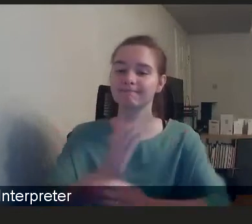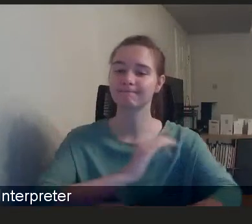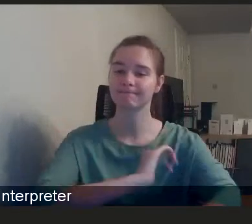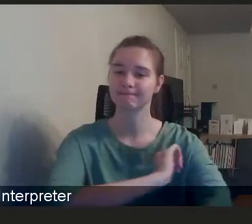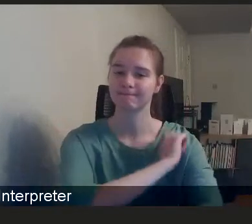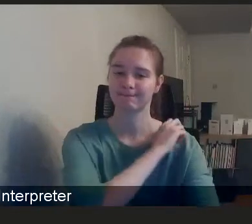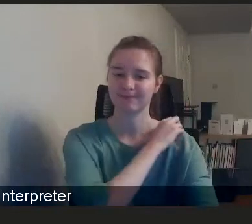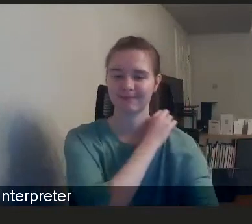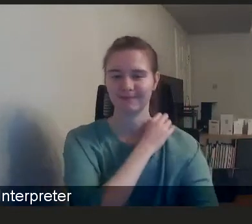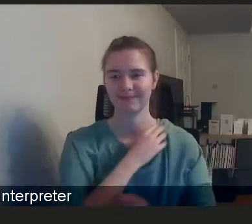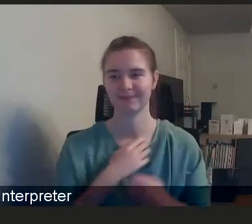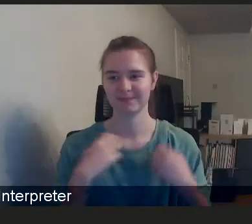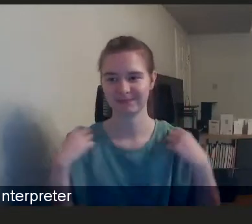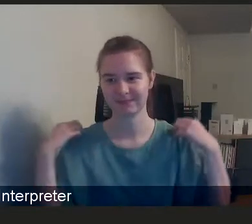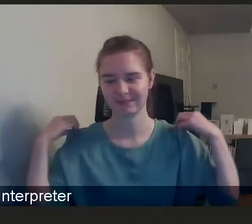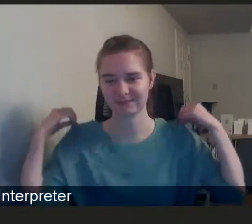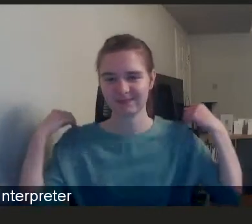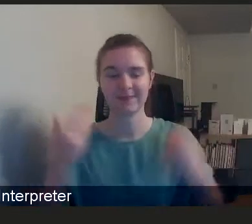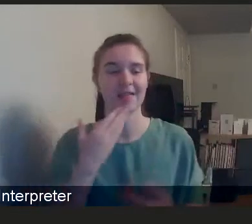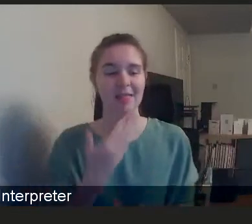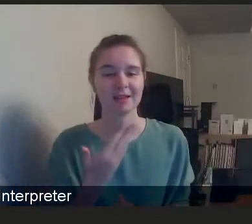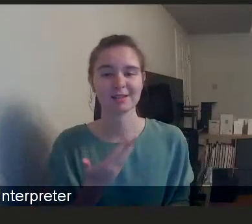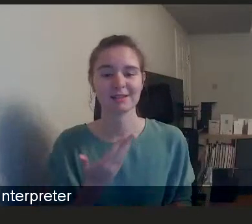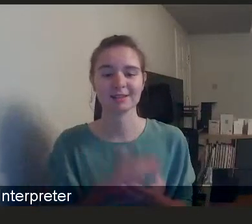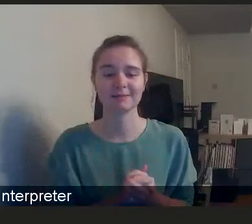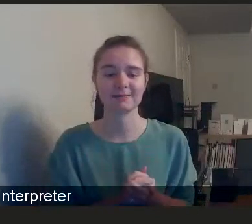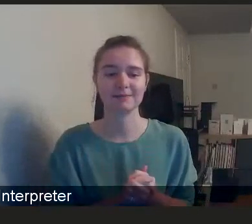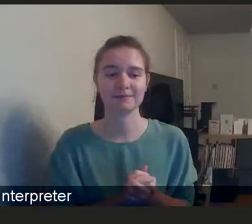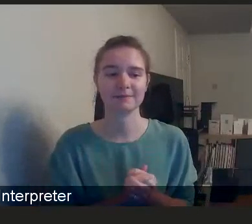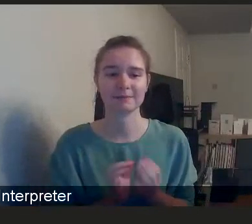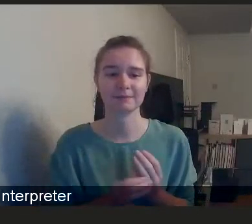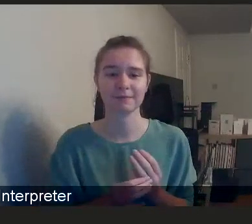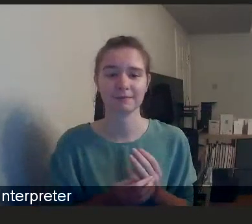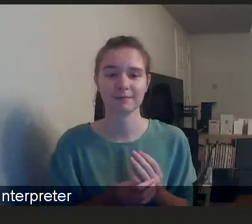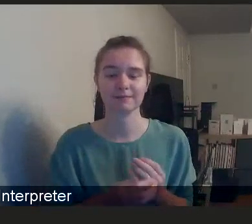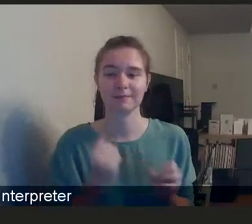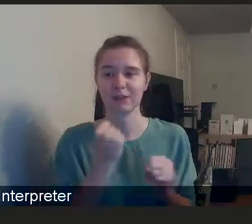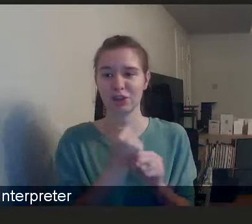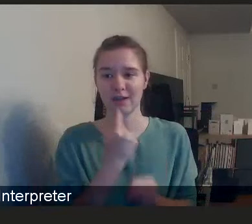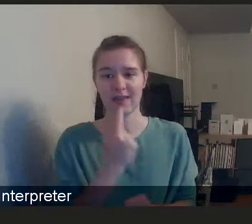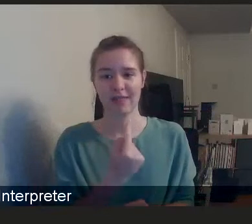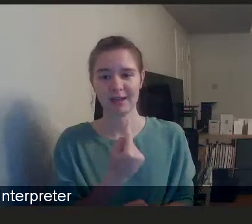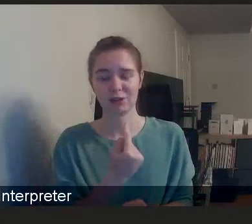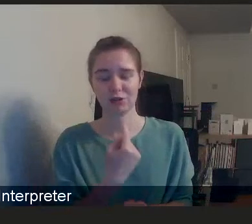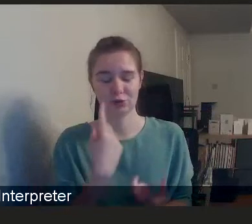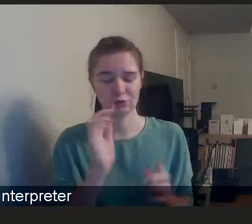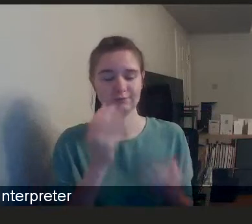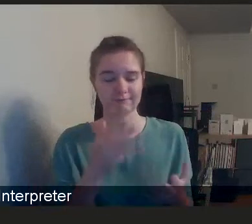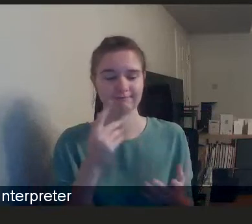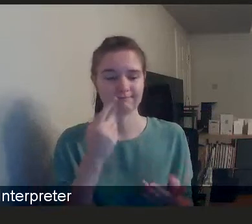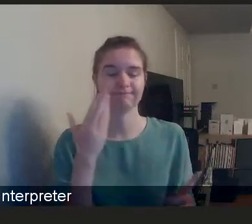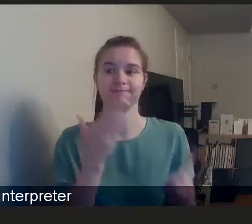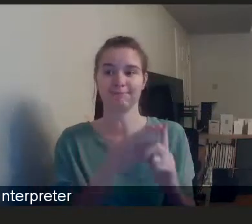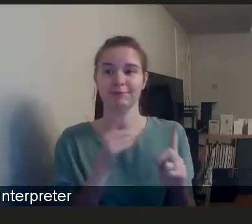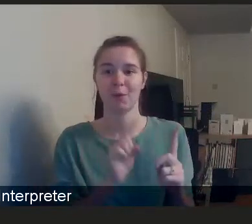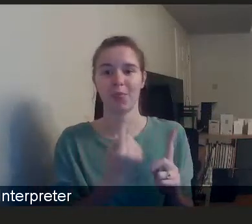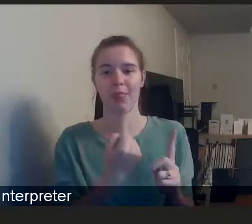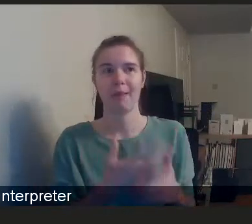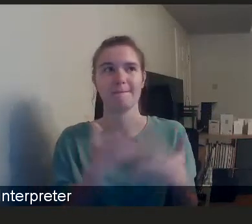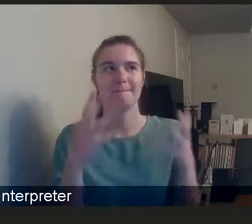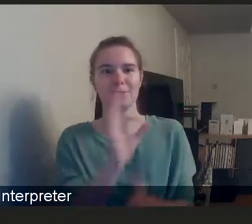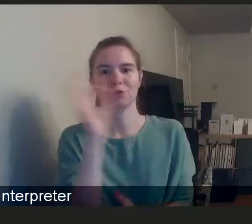Thanks. Thanks very much. mean, Gillian, I think you've put your finger on one of the biggest questions around health